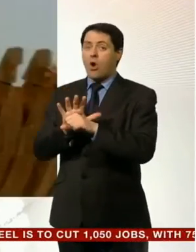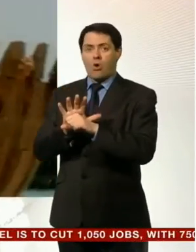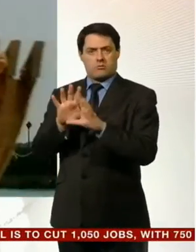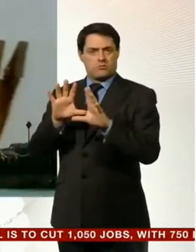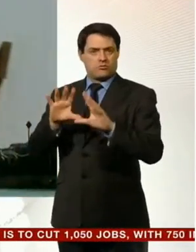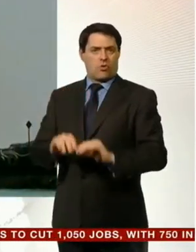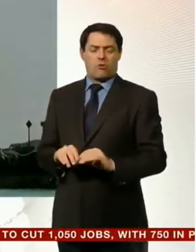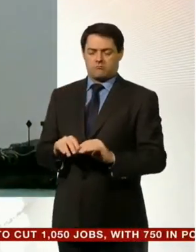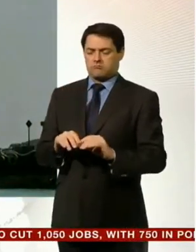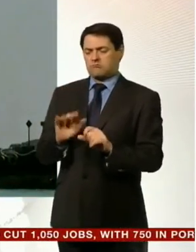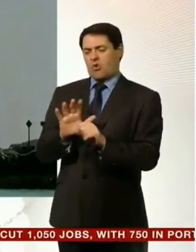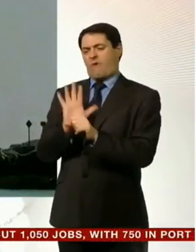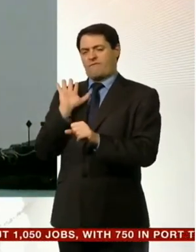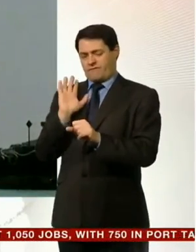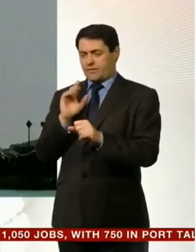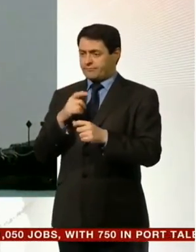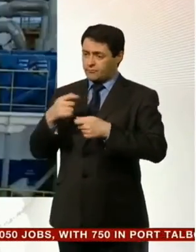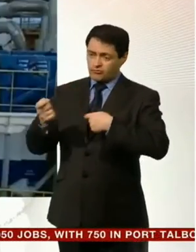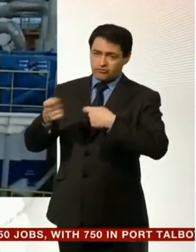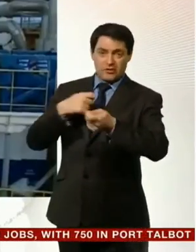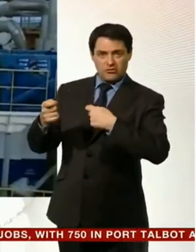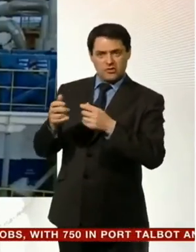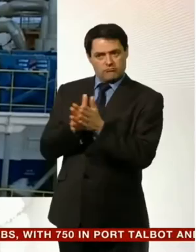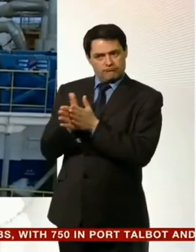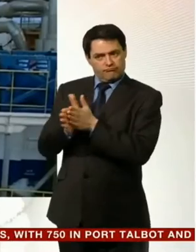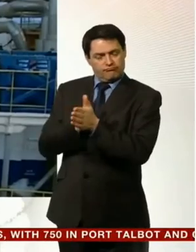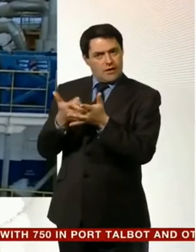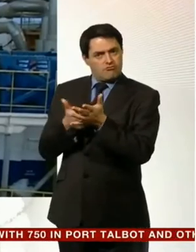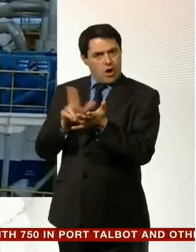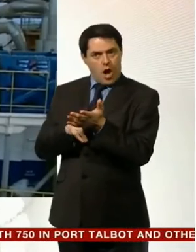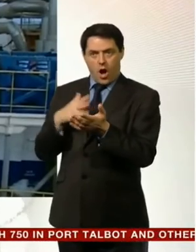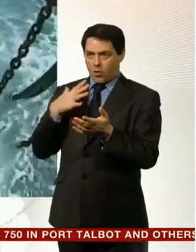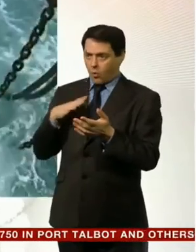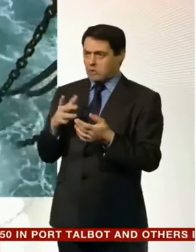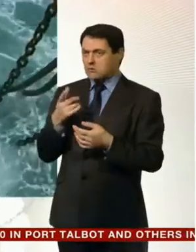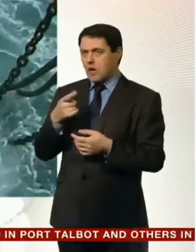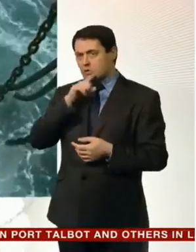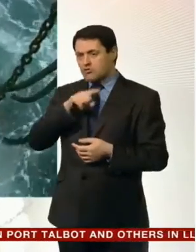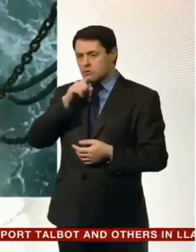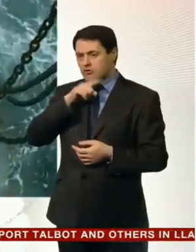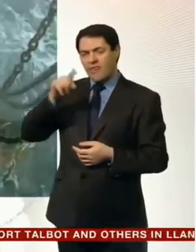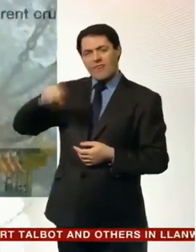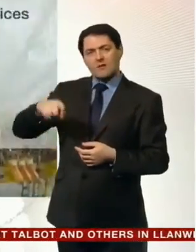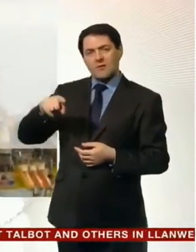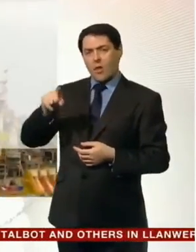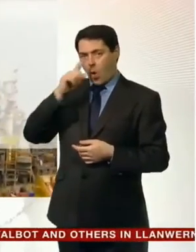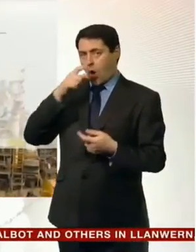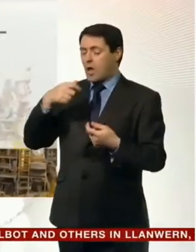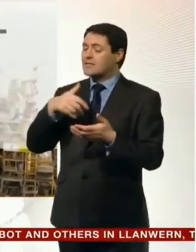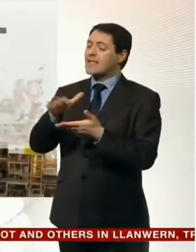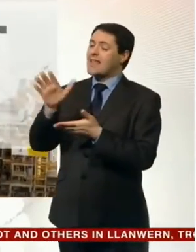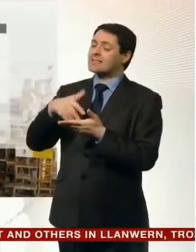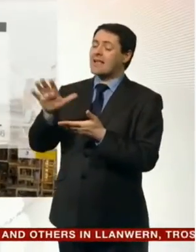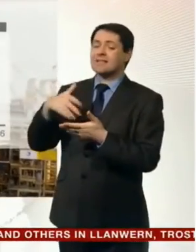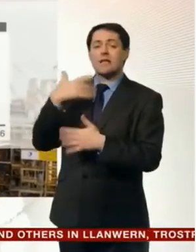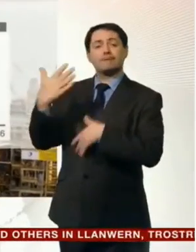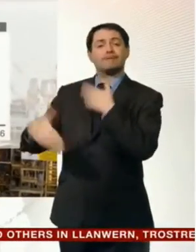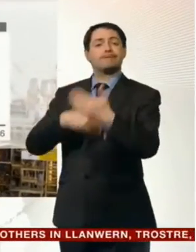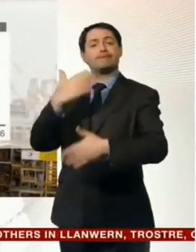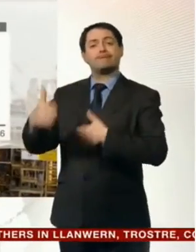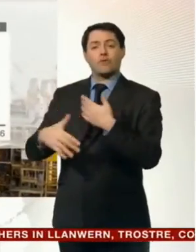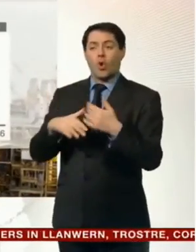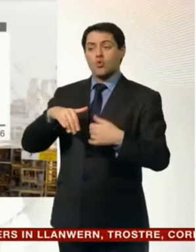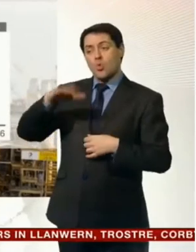the country aims to add hundreds of thousands more barrels of oil per day to a flooded market the price of North Sea